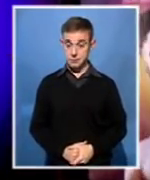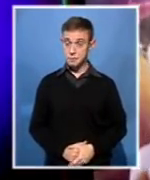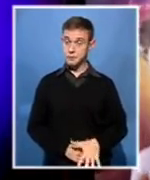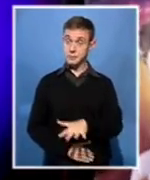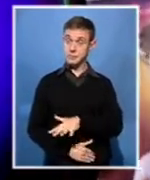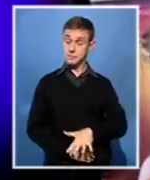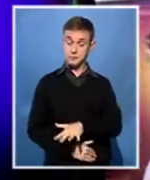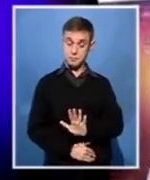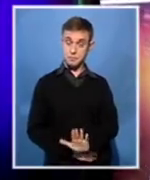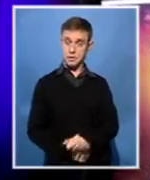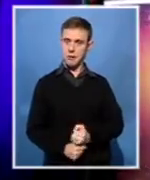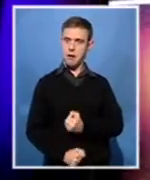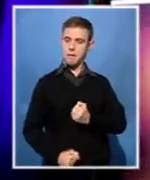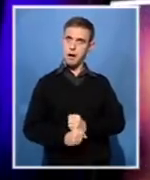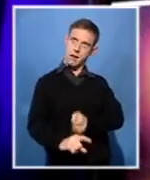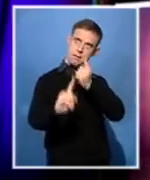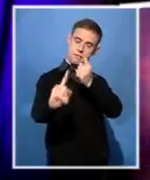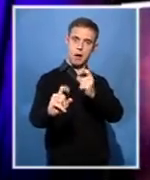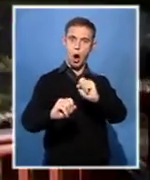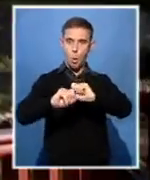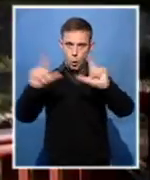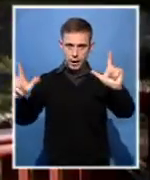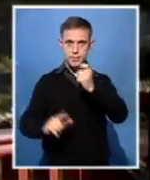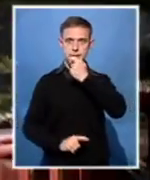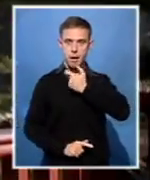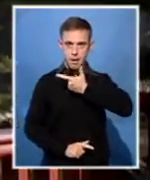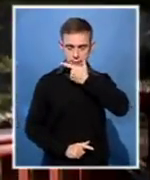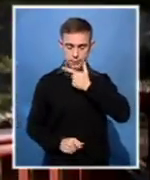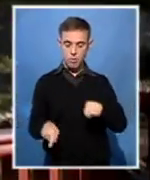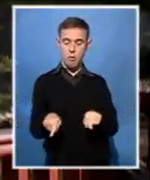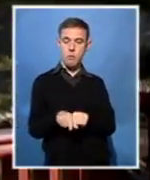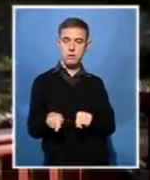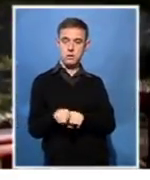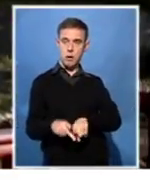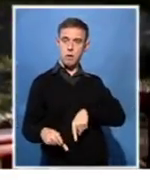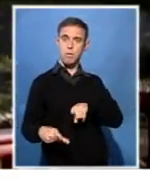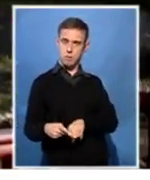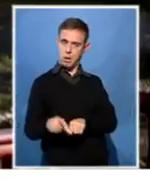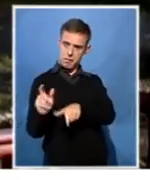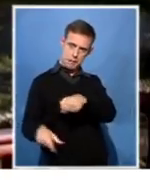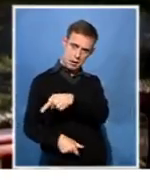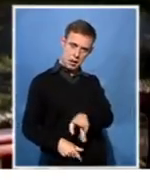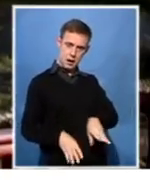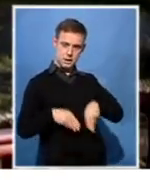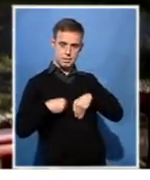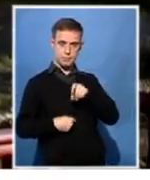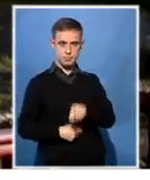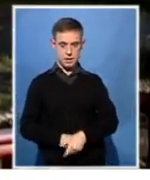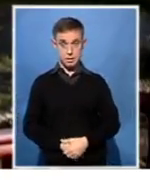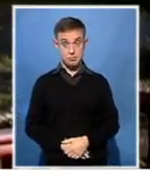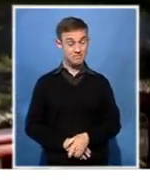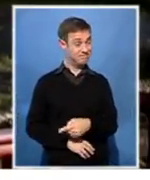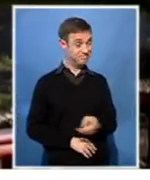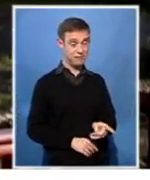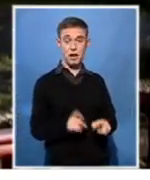The main drive to create awareness and tolerance. The entire LGBTI community has experienced some kind of